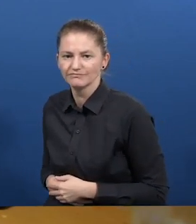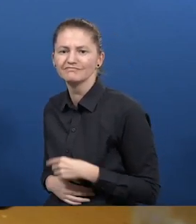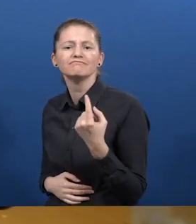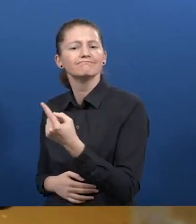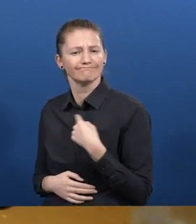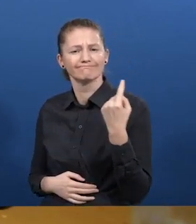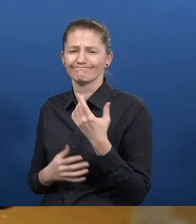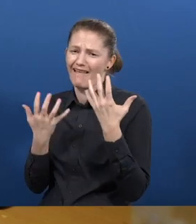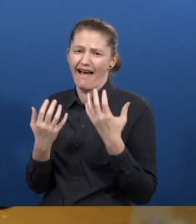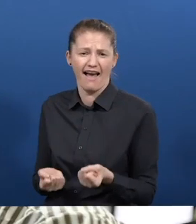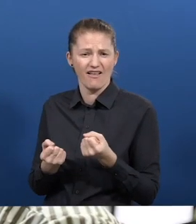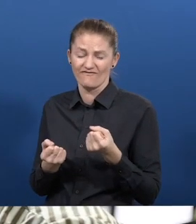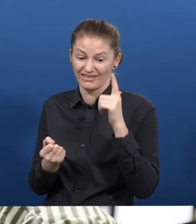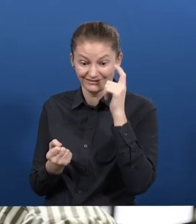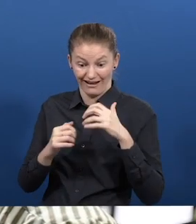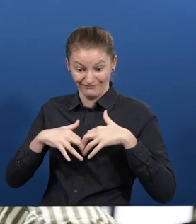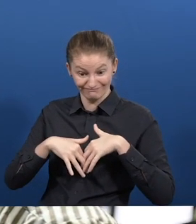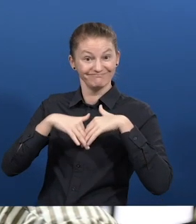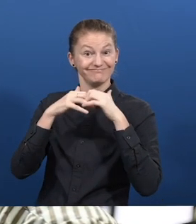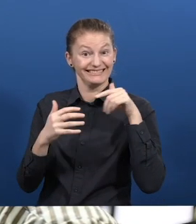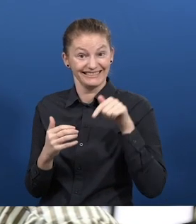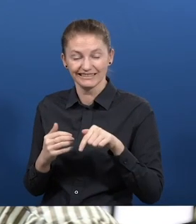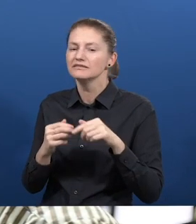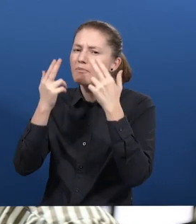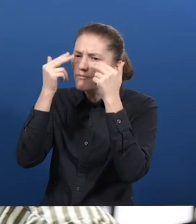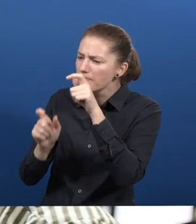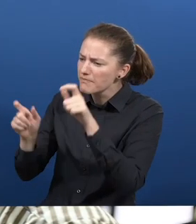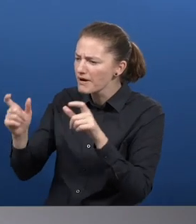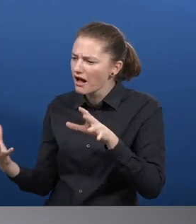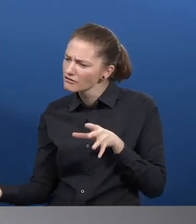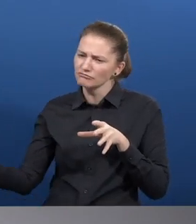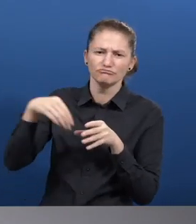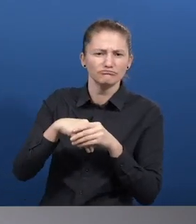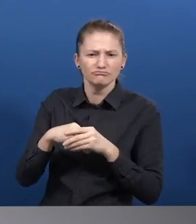since the beginning, so the effectiveness and practicality of the products are ensured.